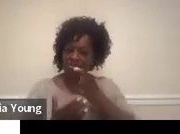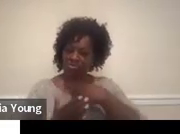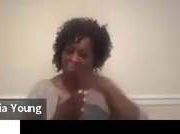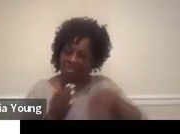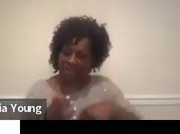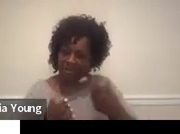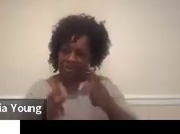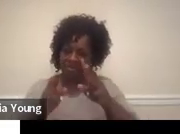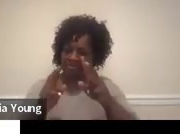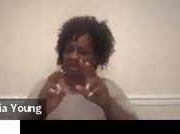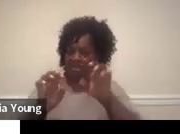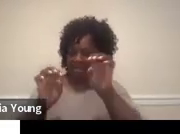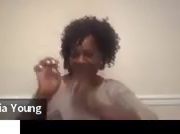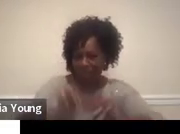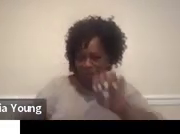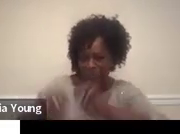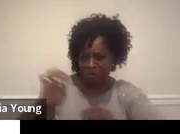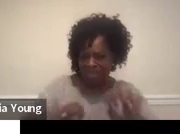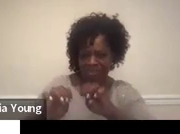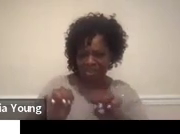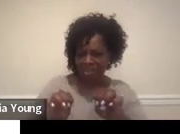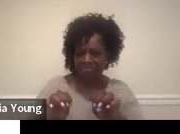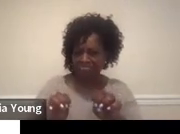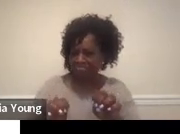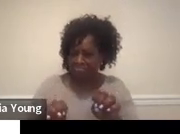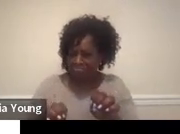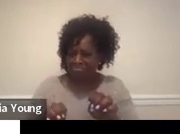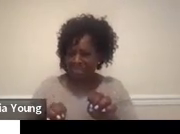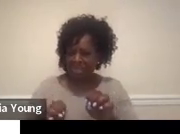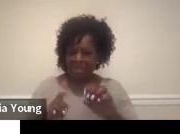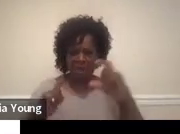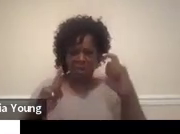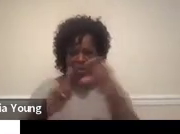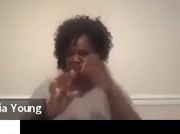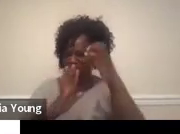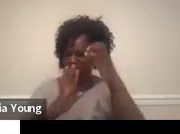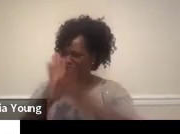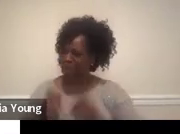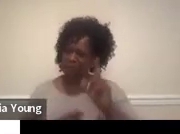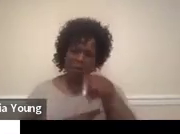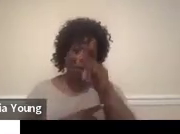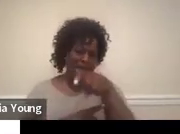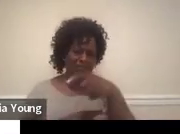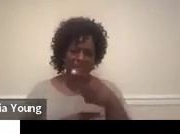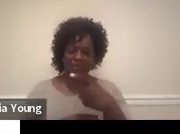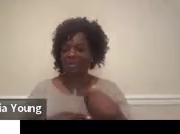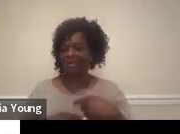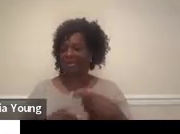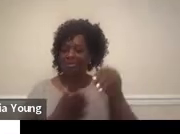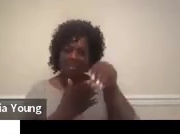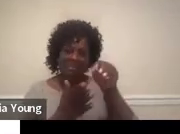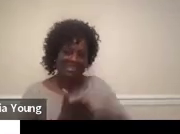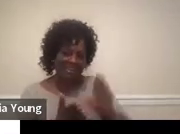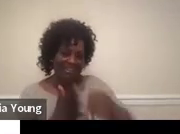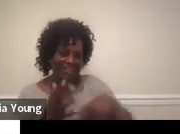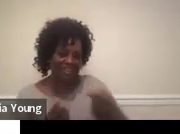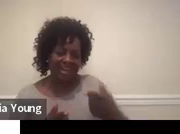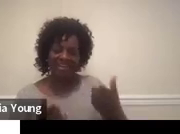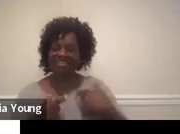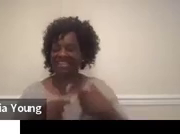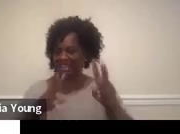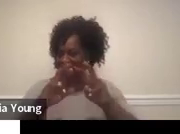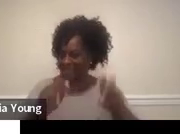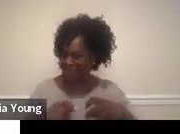evaluations. It doesn't have to be anything too wordy. Just, you know, that the child took thus and such assessment and this is what